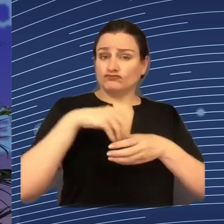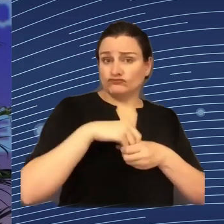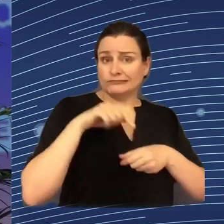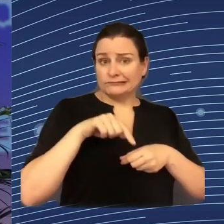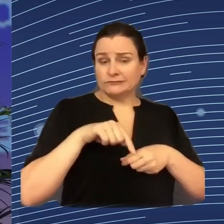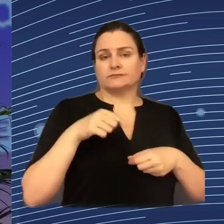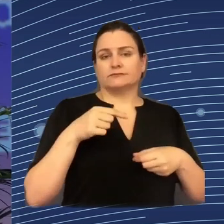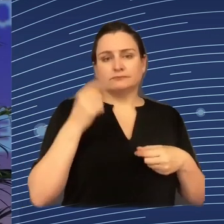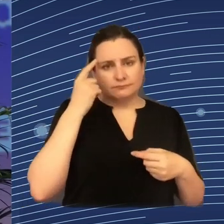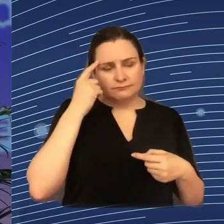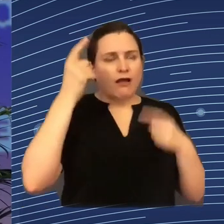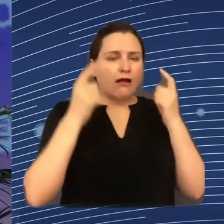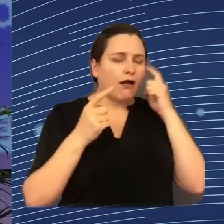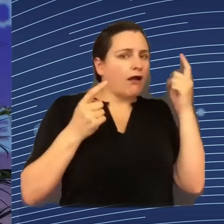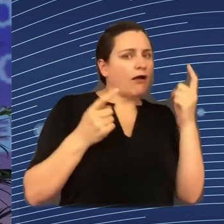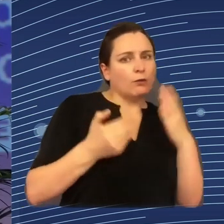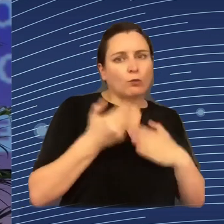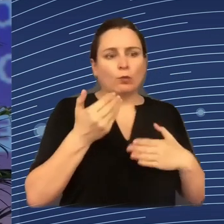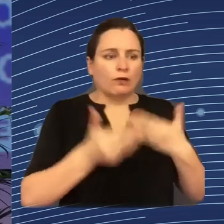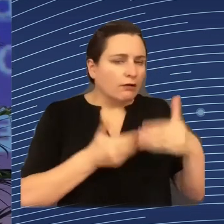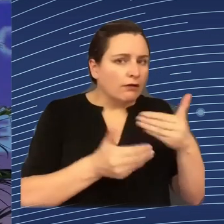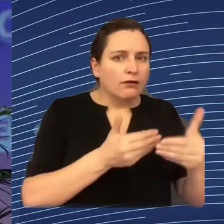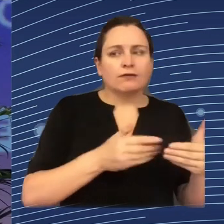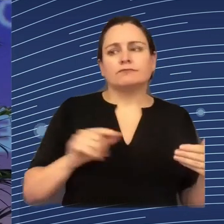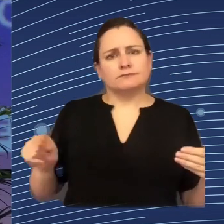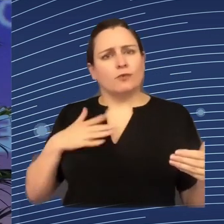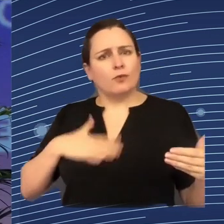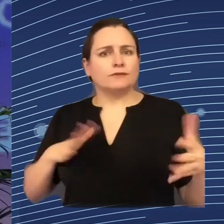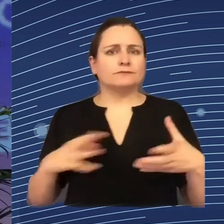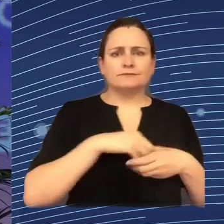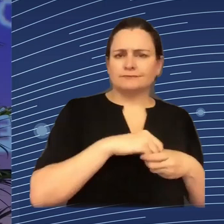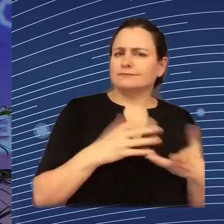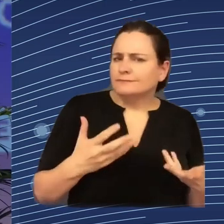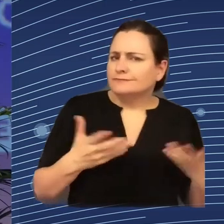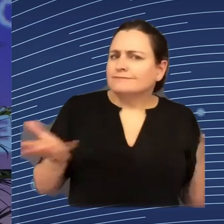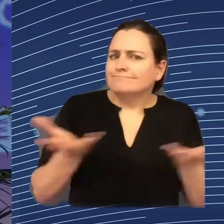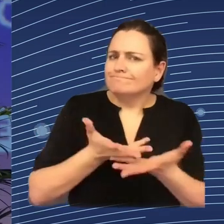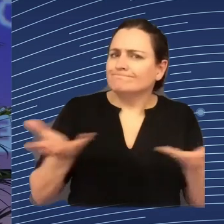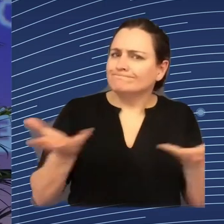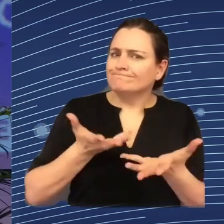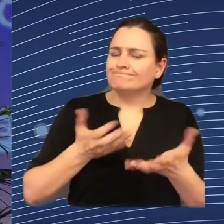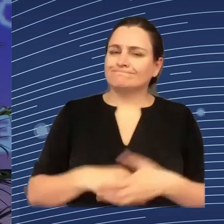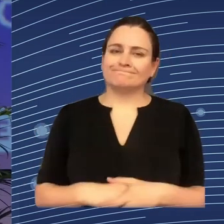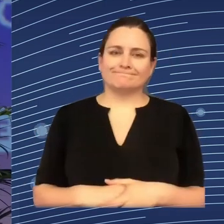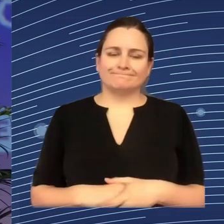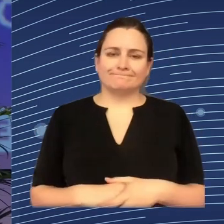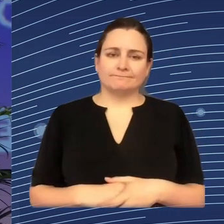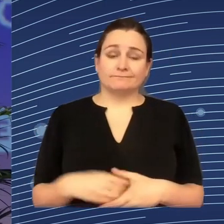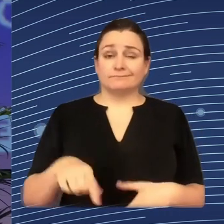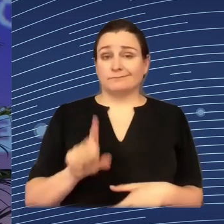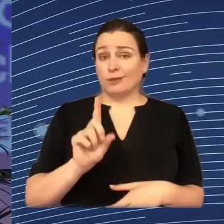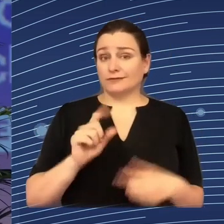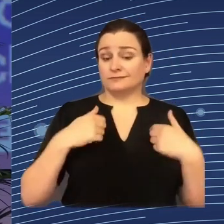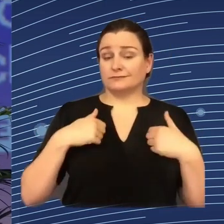happening in the work organisation. But on the other hand, of course, it's also clear that human in control is